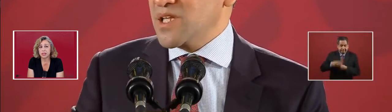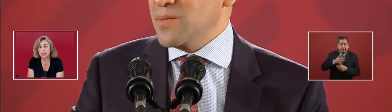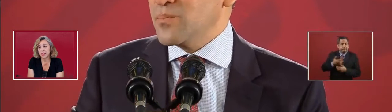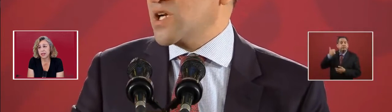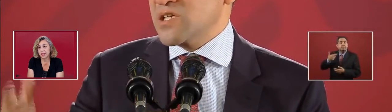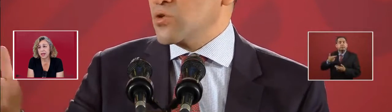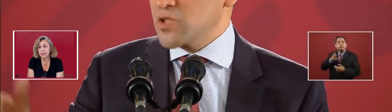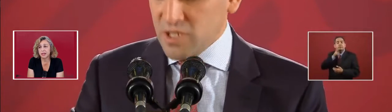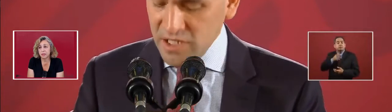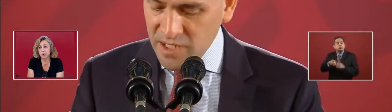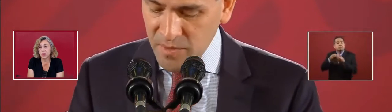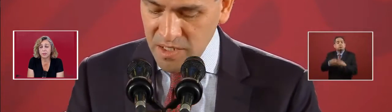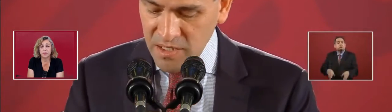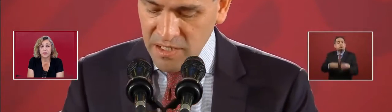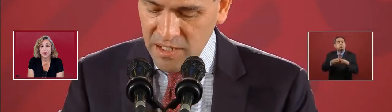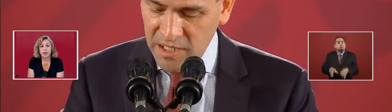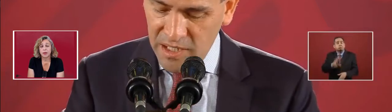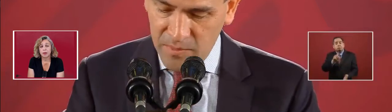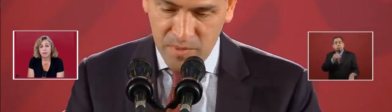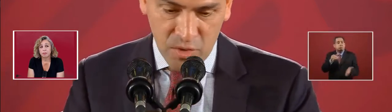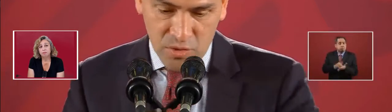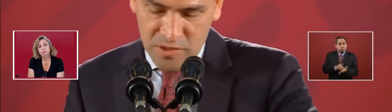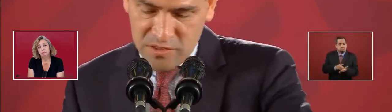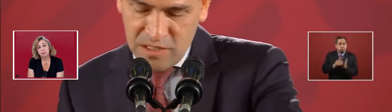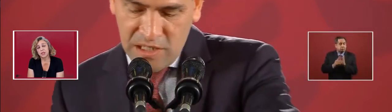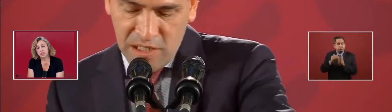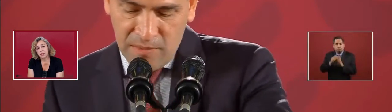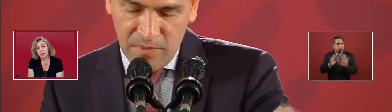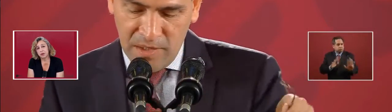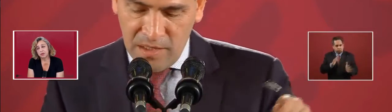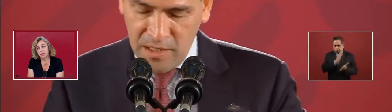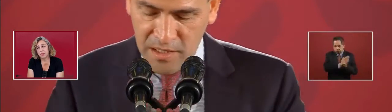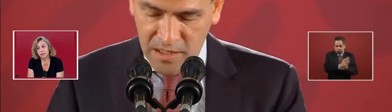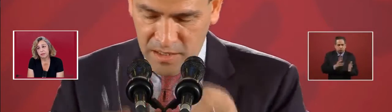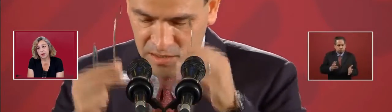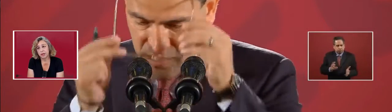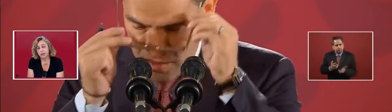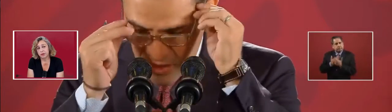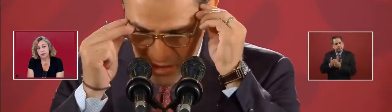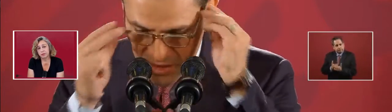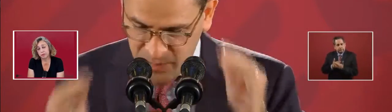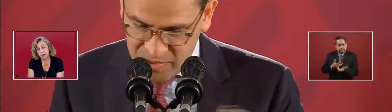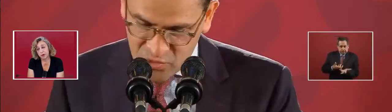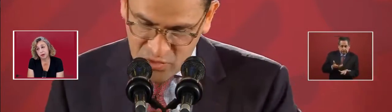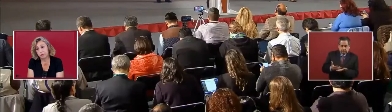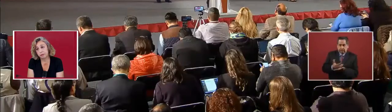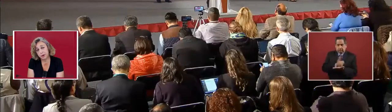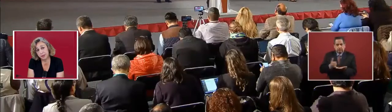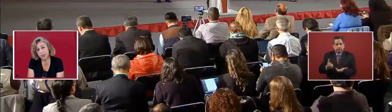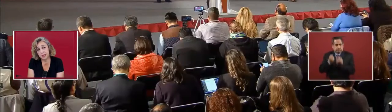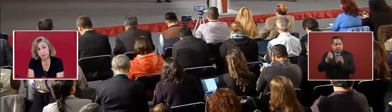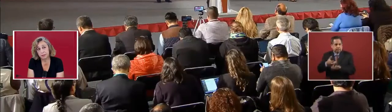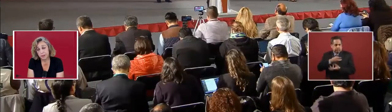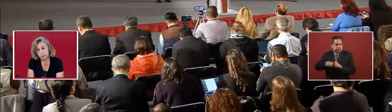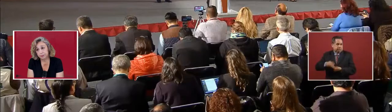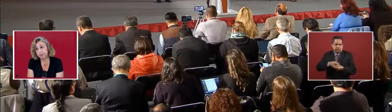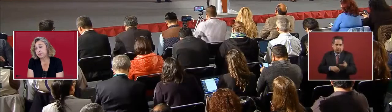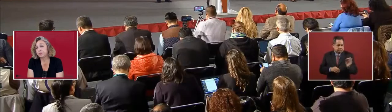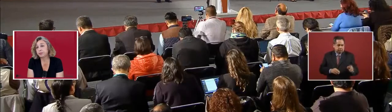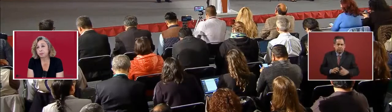not stealing the gas anymore. Because they were losing about $40 million